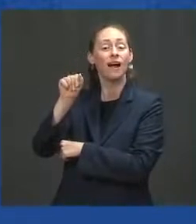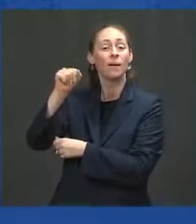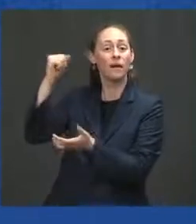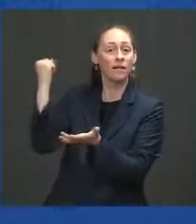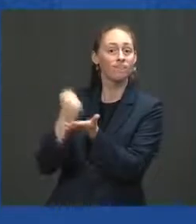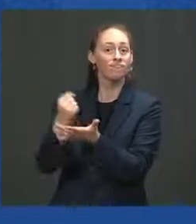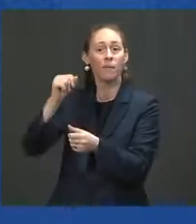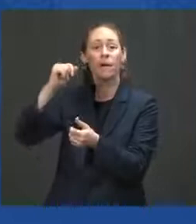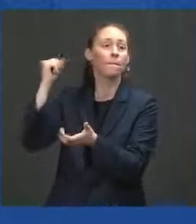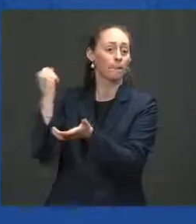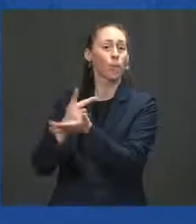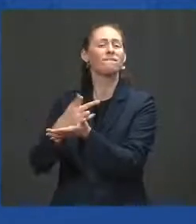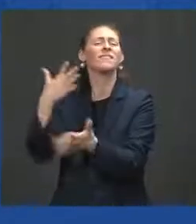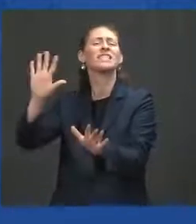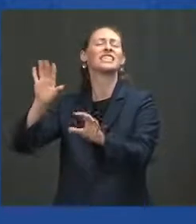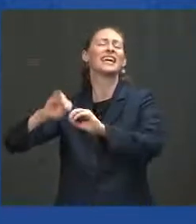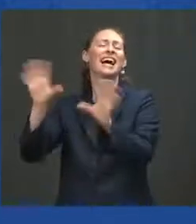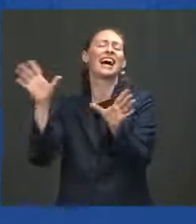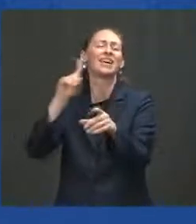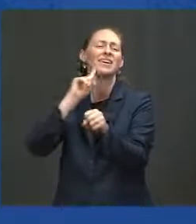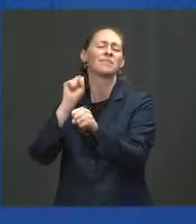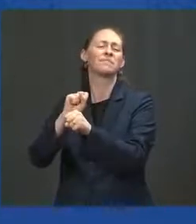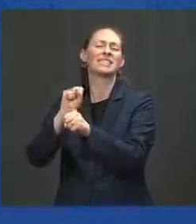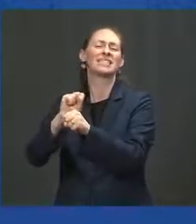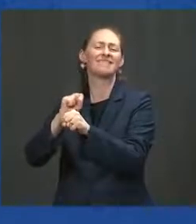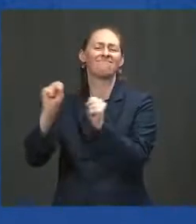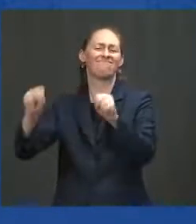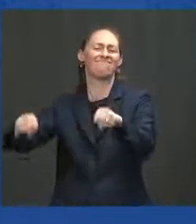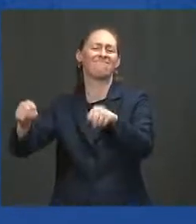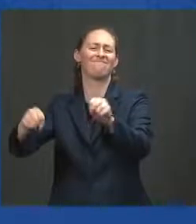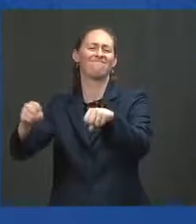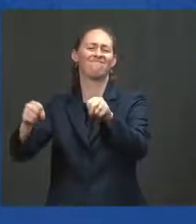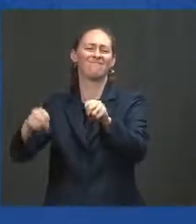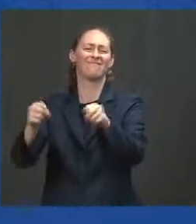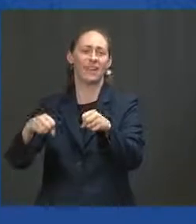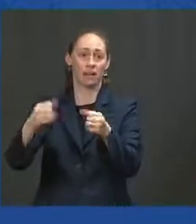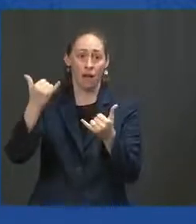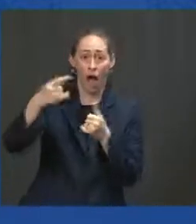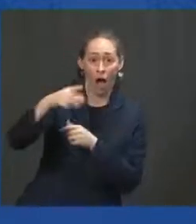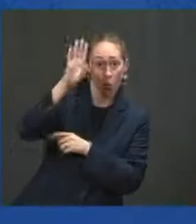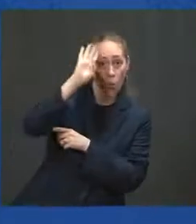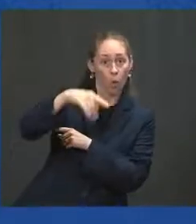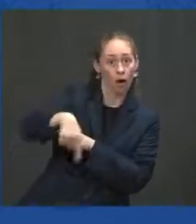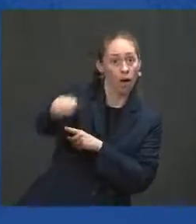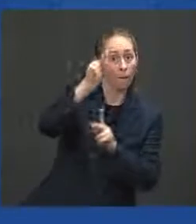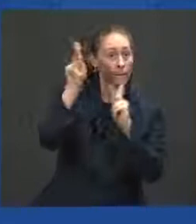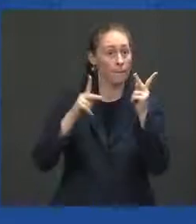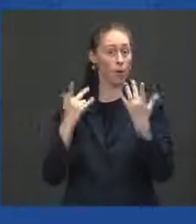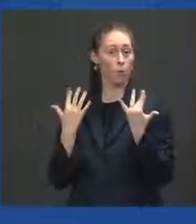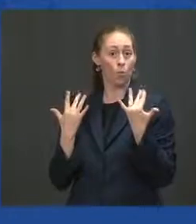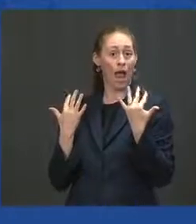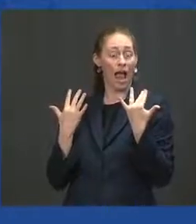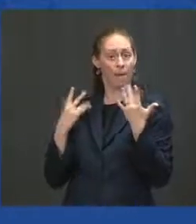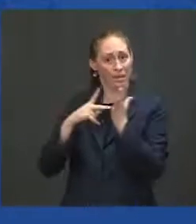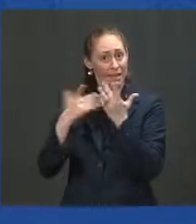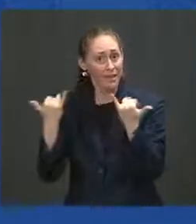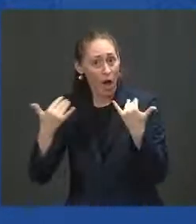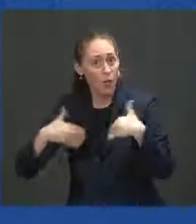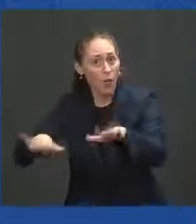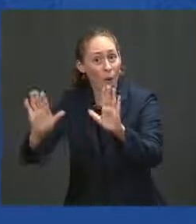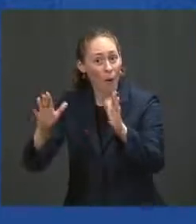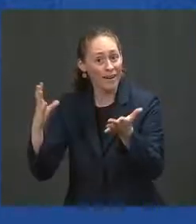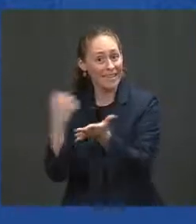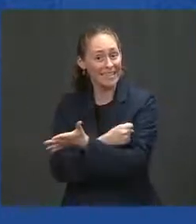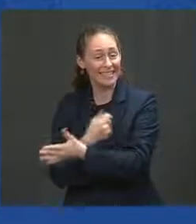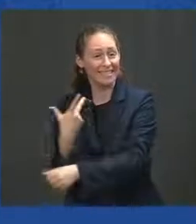now it has been granted. Those who've been waiting for full approval should go get your shot now. The vaccination